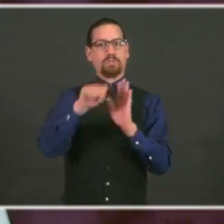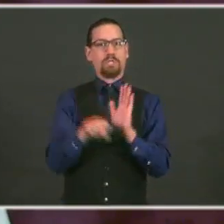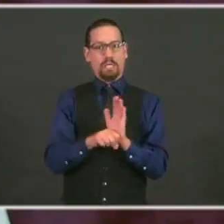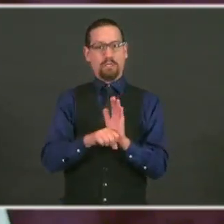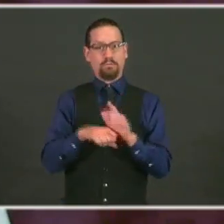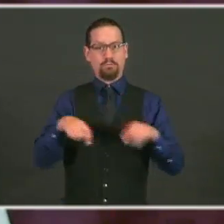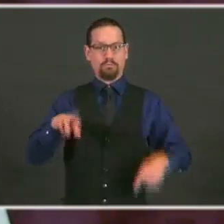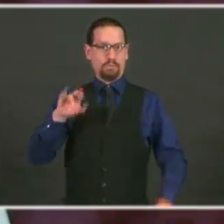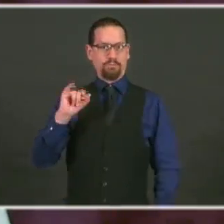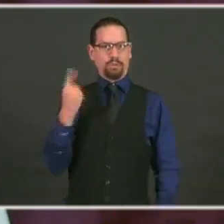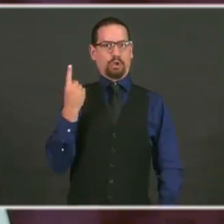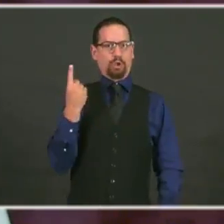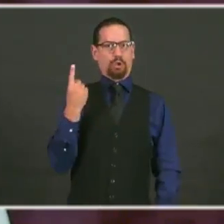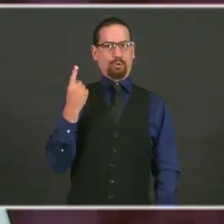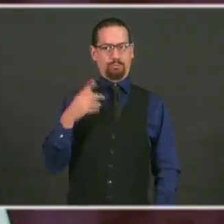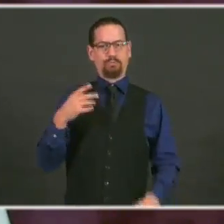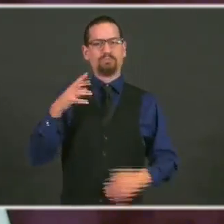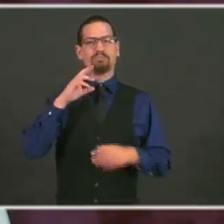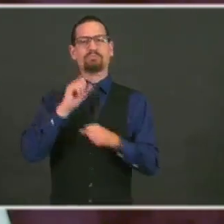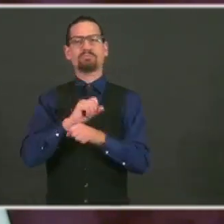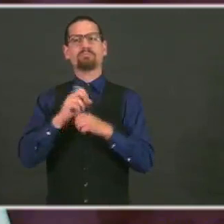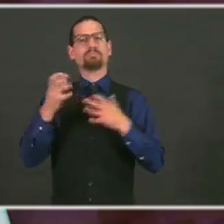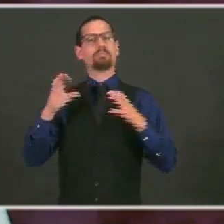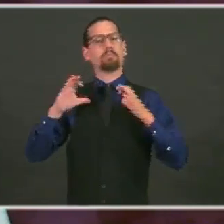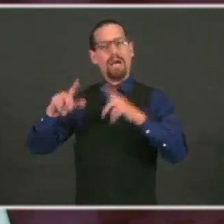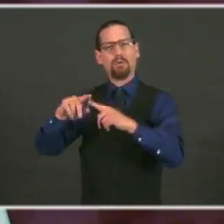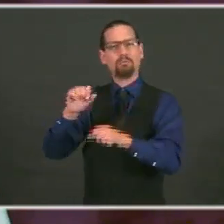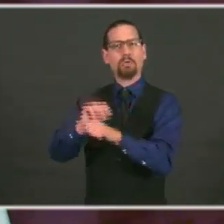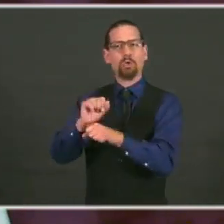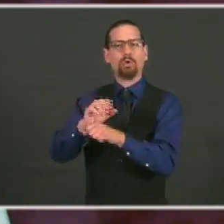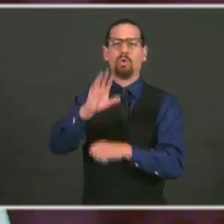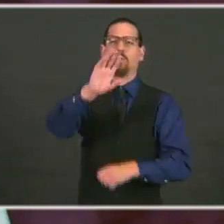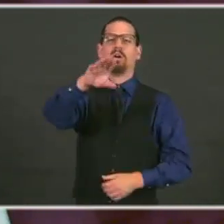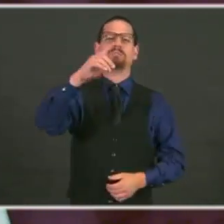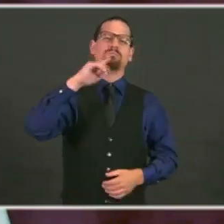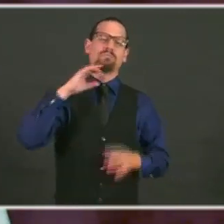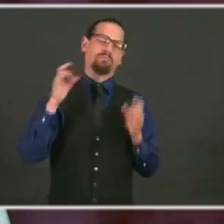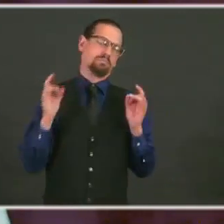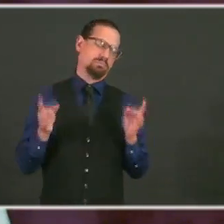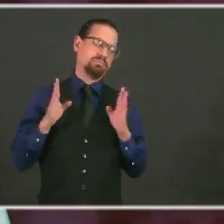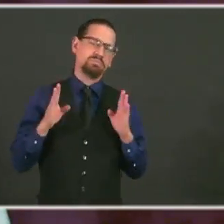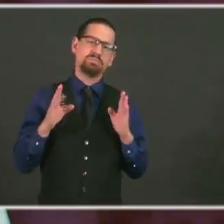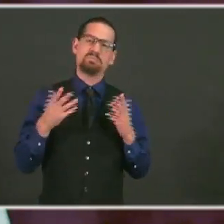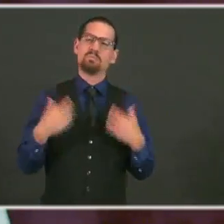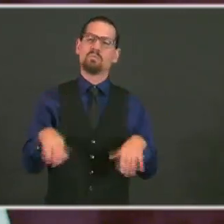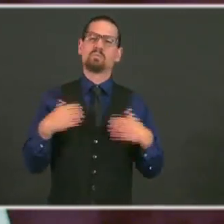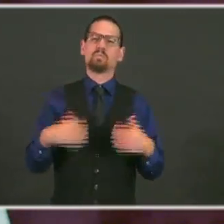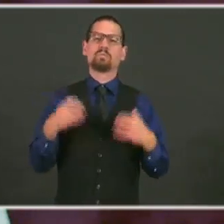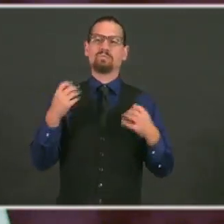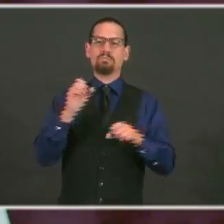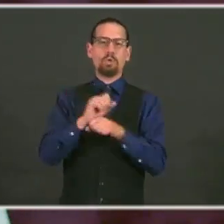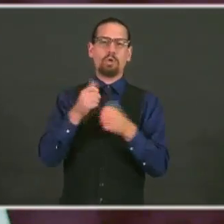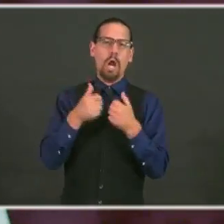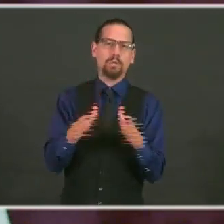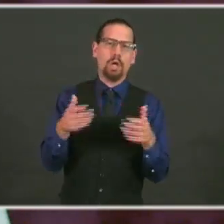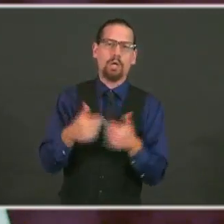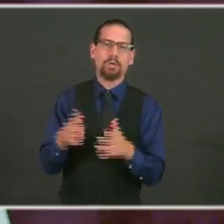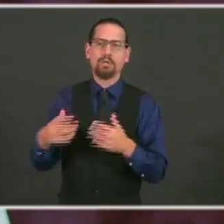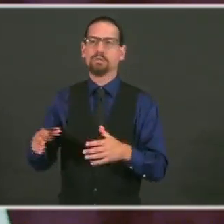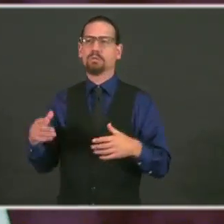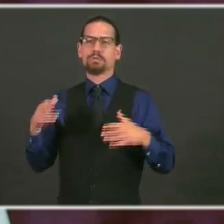is brutal out there. If you work in hospitality,